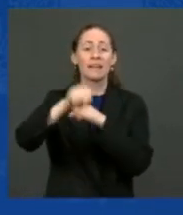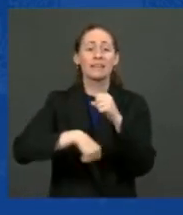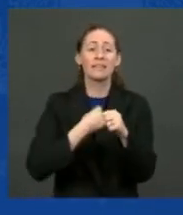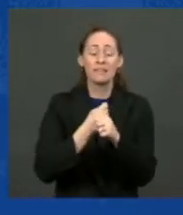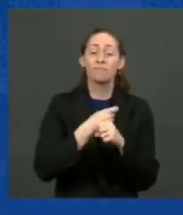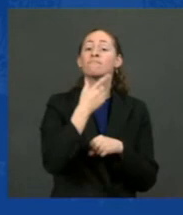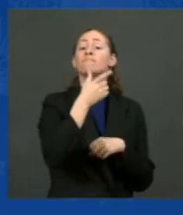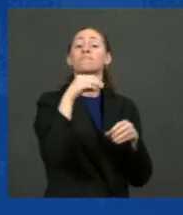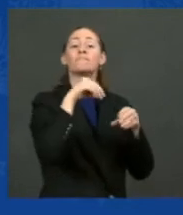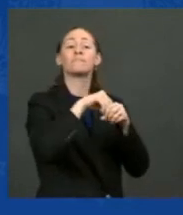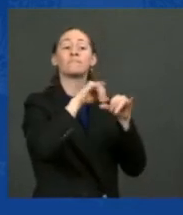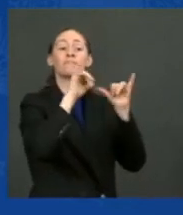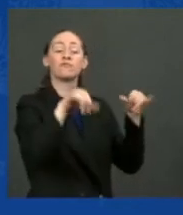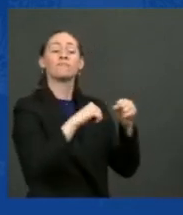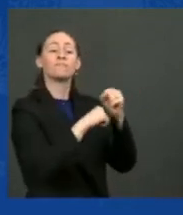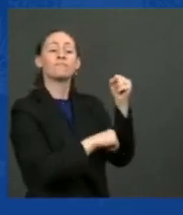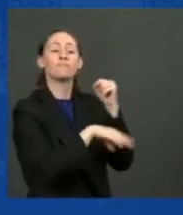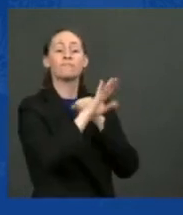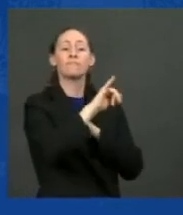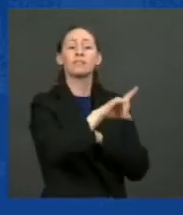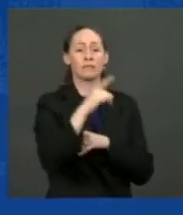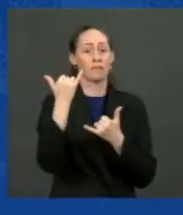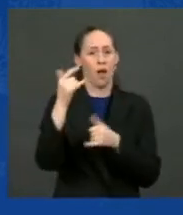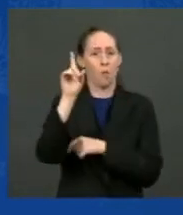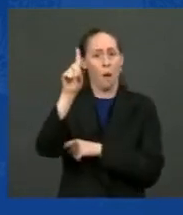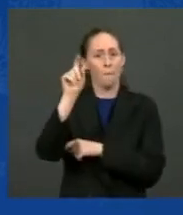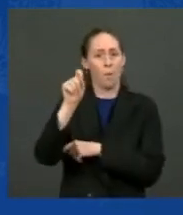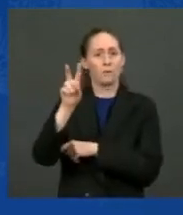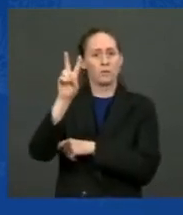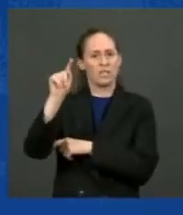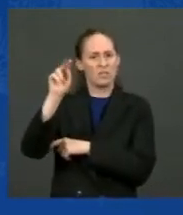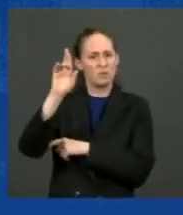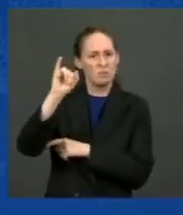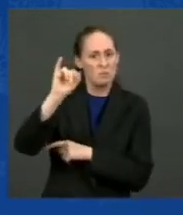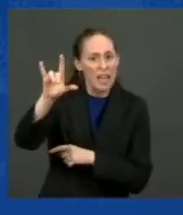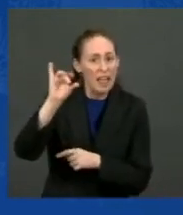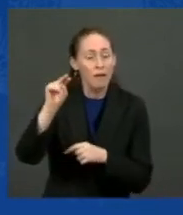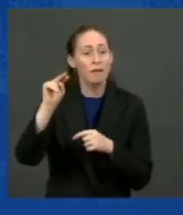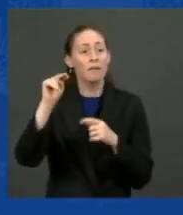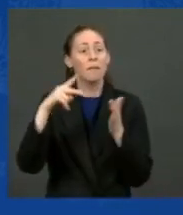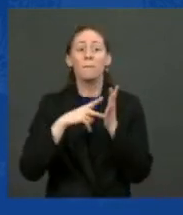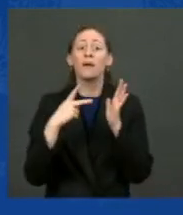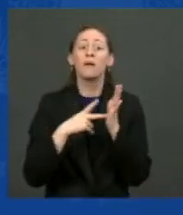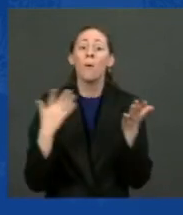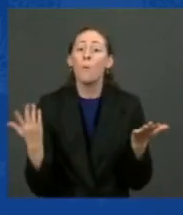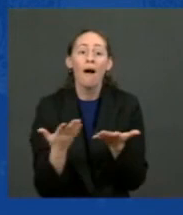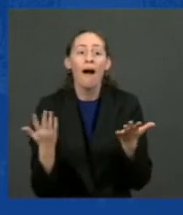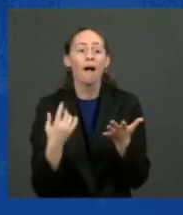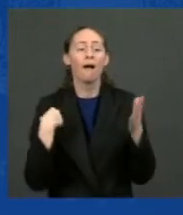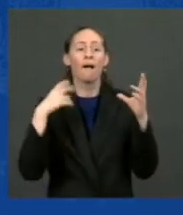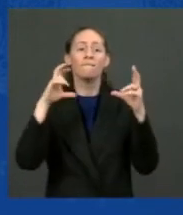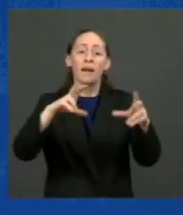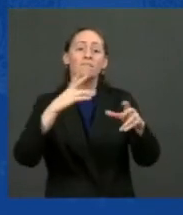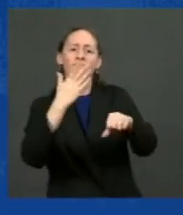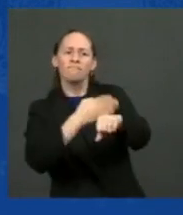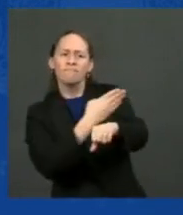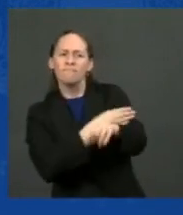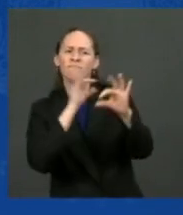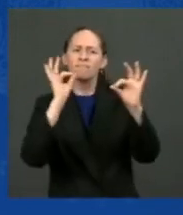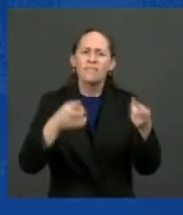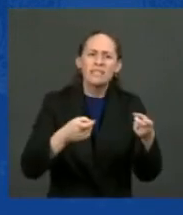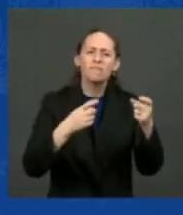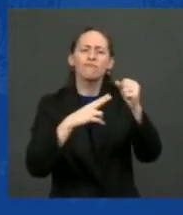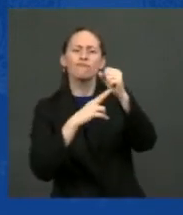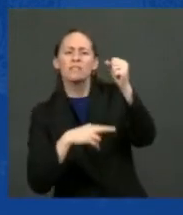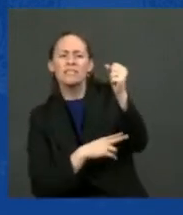.2 trillion bill. What that means is that of all those investments in road, bridges, high-speed internet, water, everything